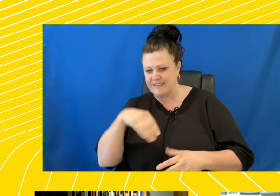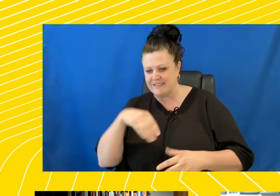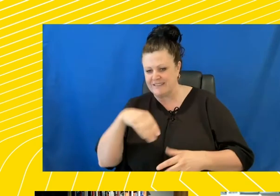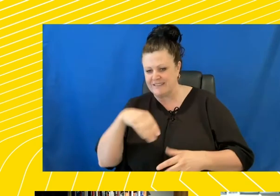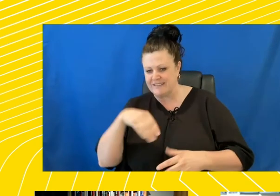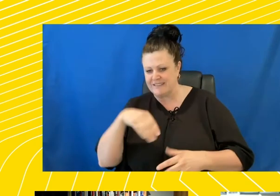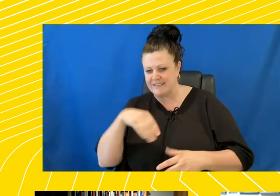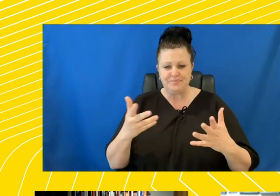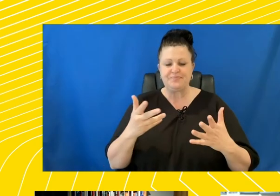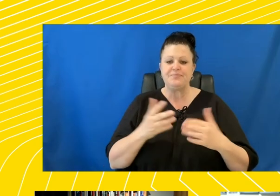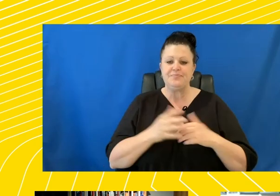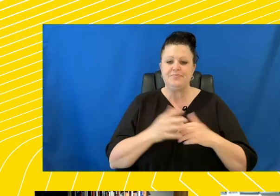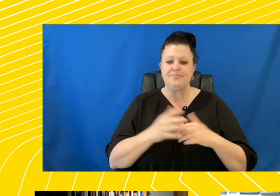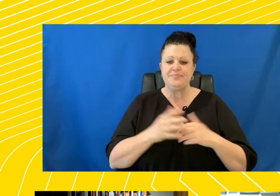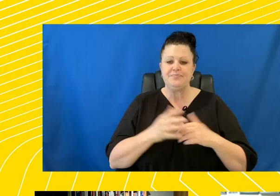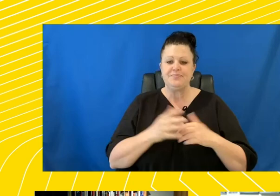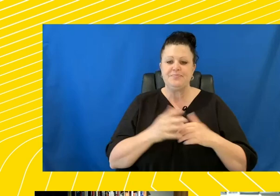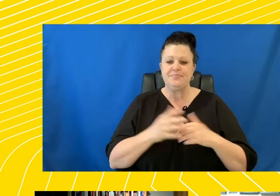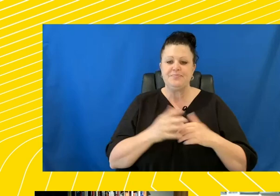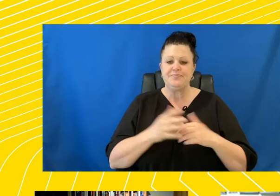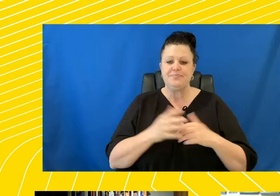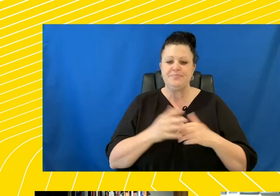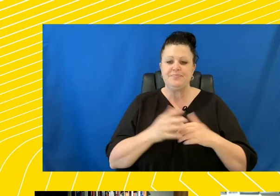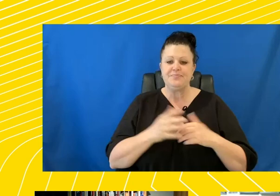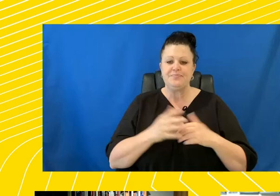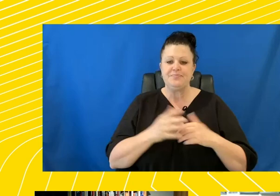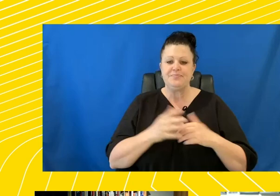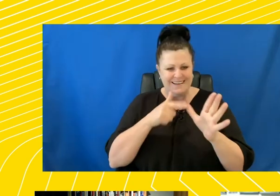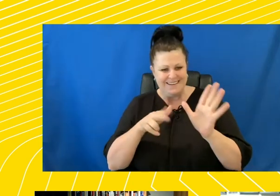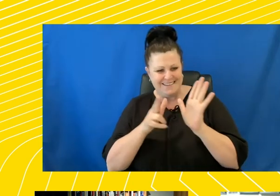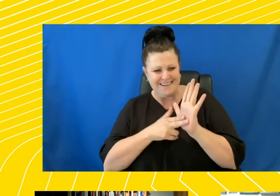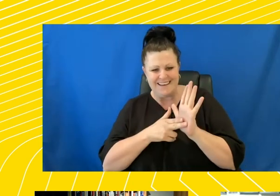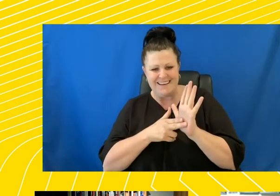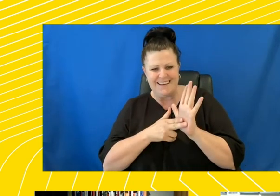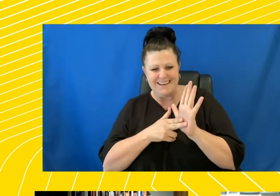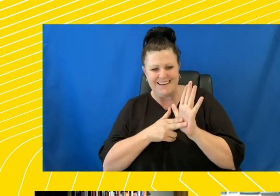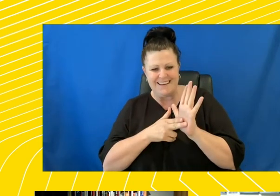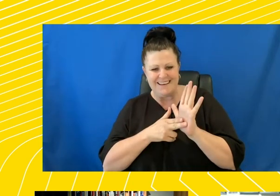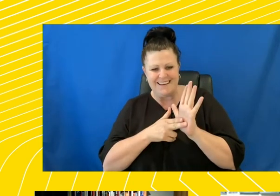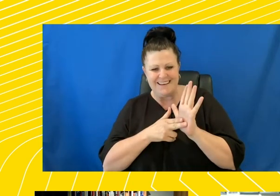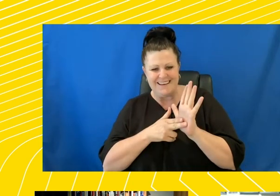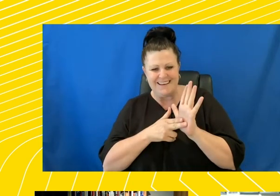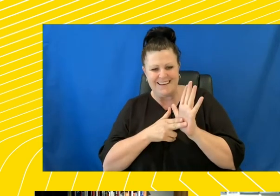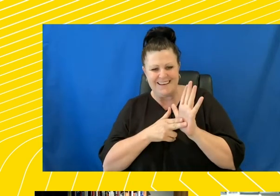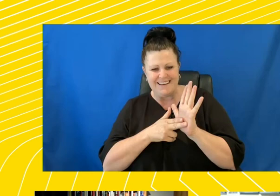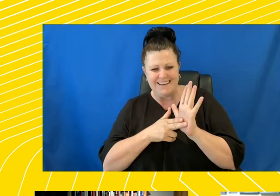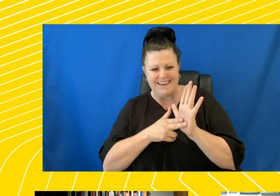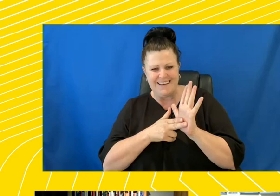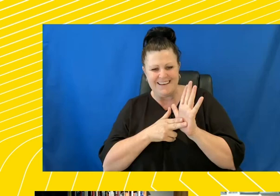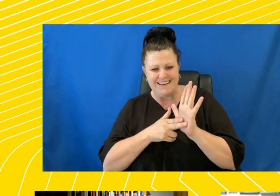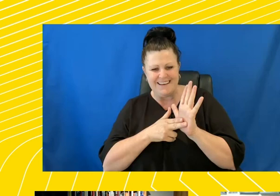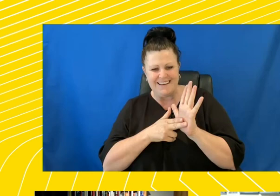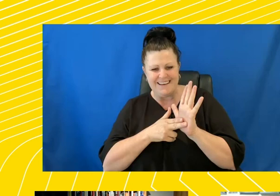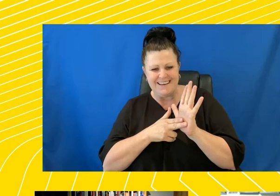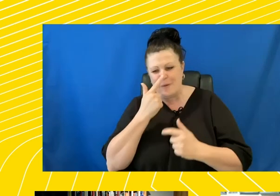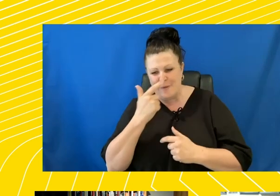Damon is too far away, and Jan, I know, is off on a voyage quite soon, so we wish you all the best